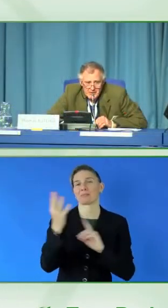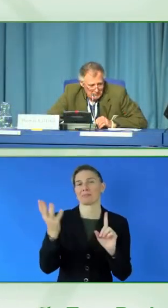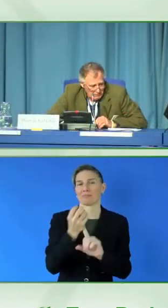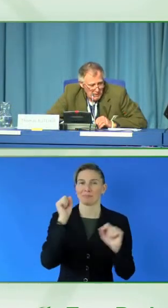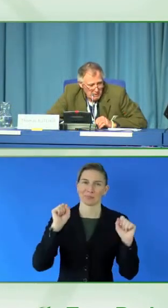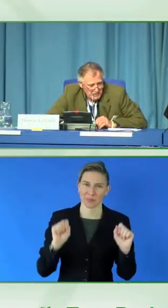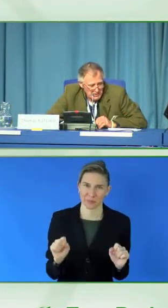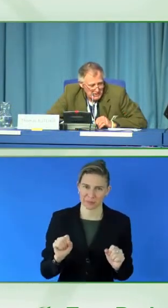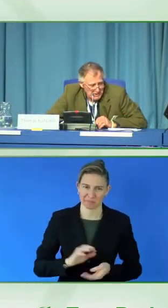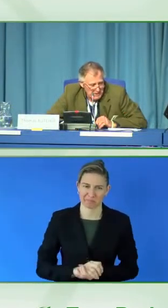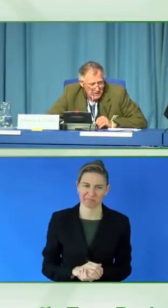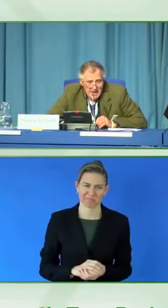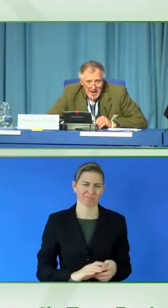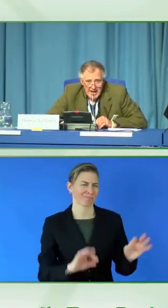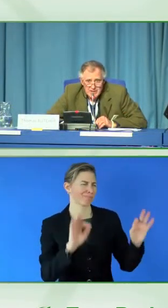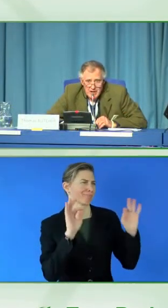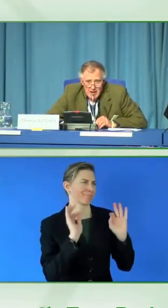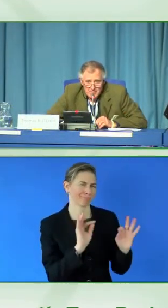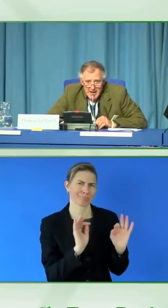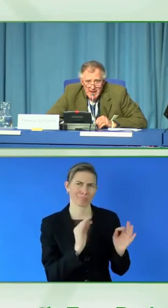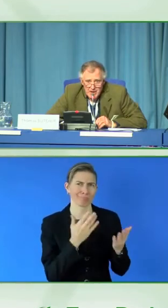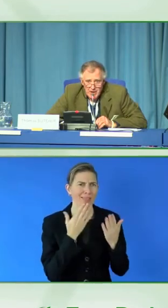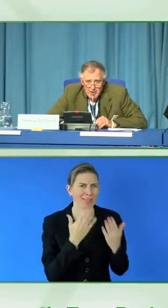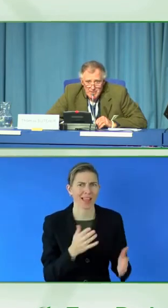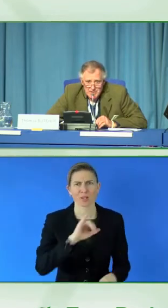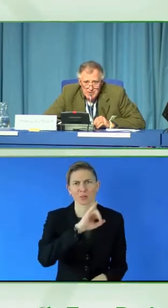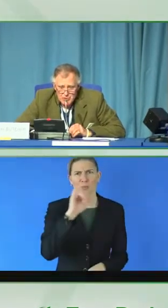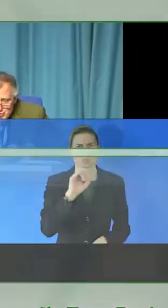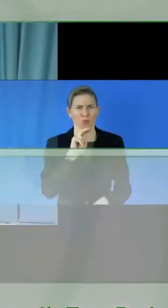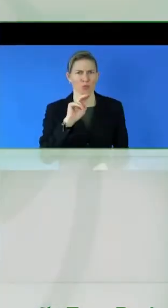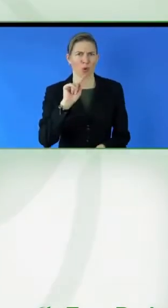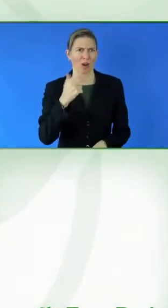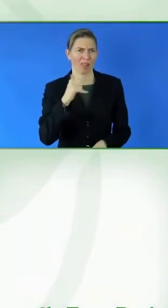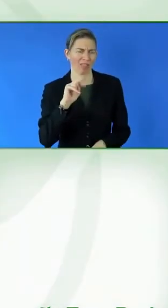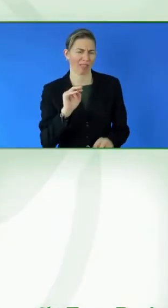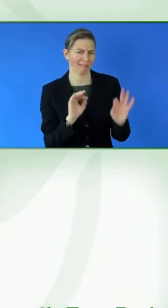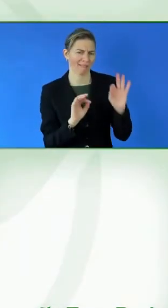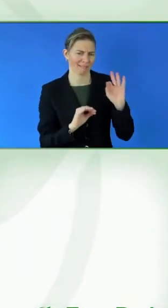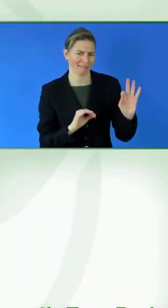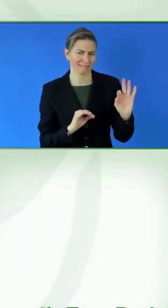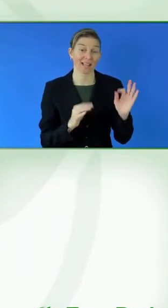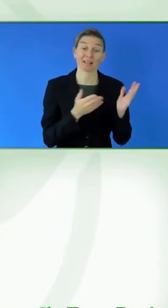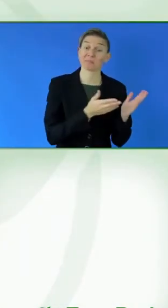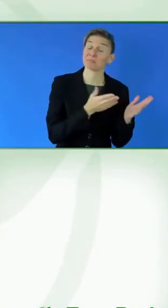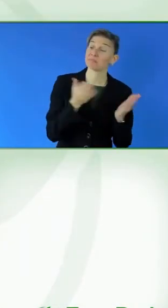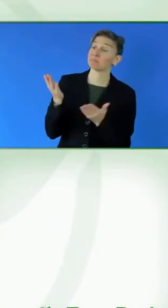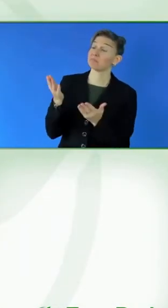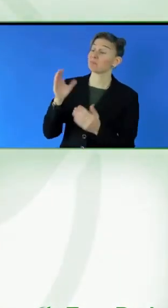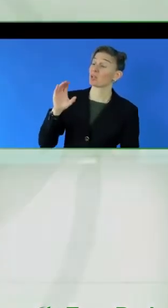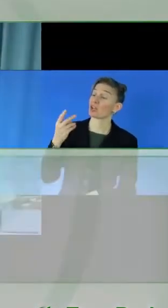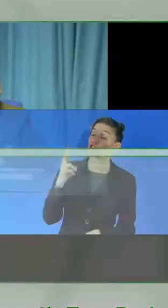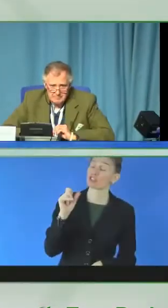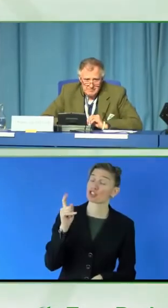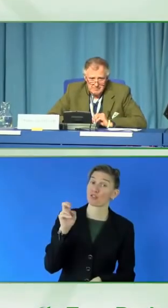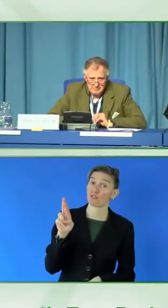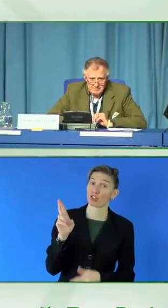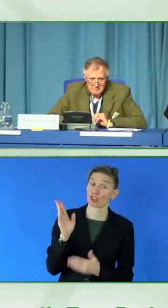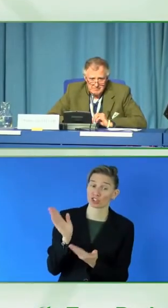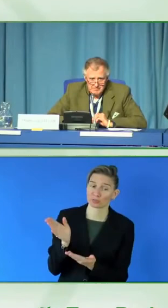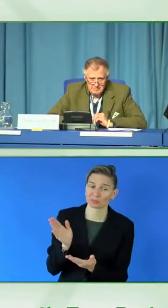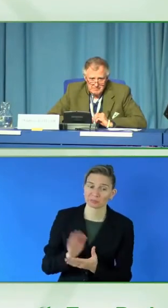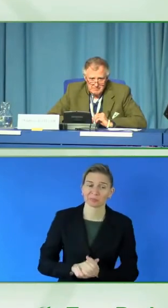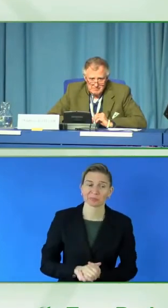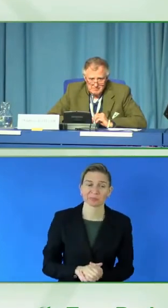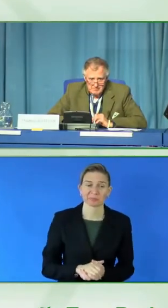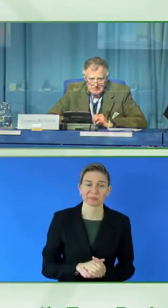Jonathan, thank you very much indeed. And back over to you, Christopher. Thank you, Thomas. That was excellent, Jonathan.